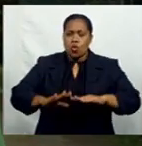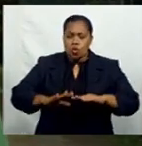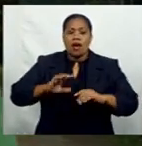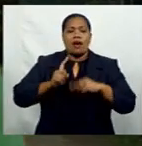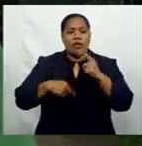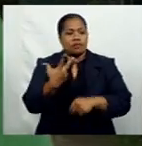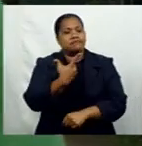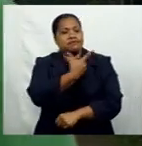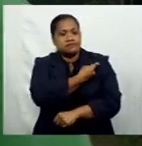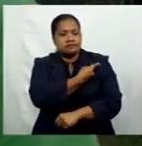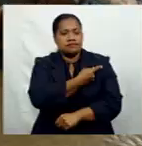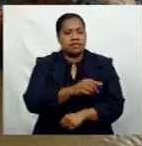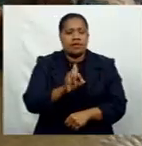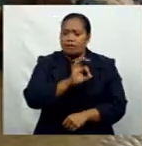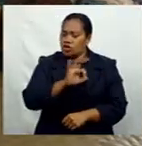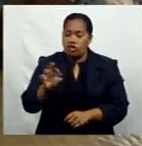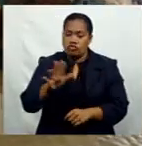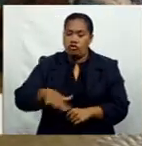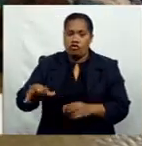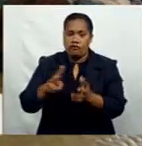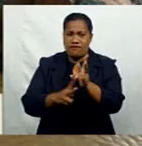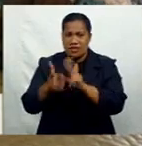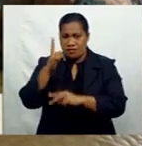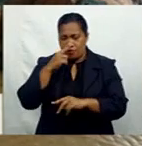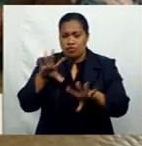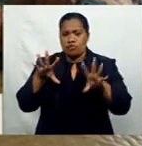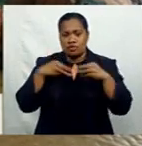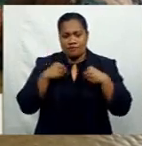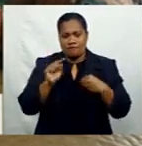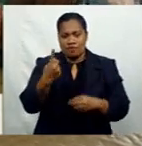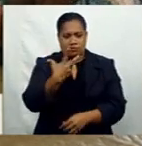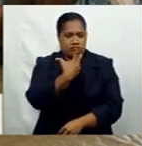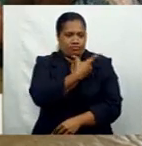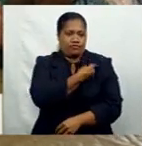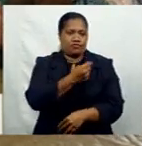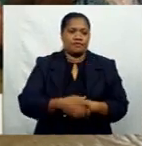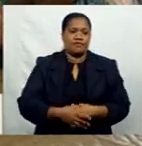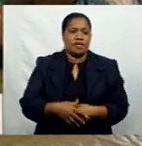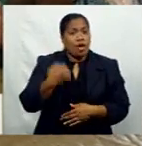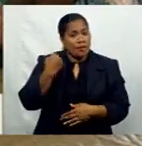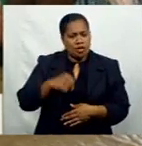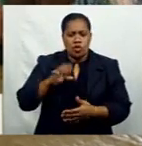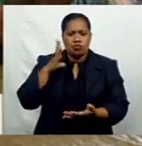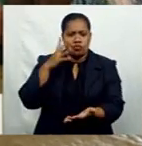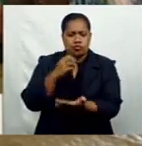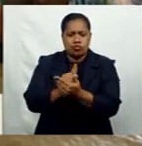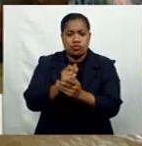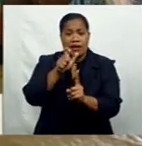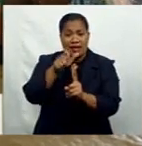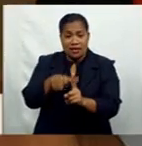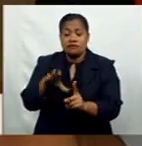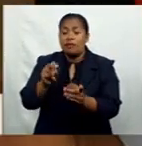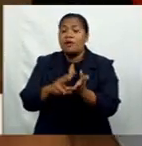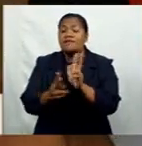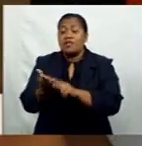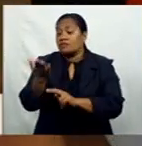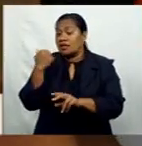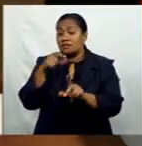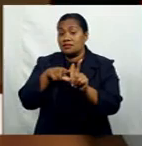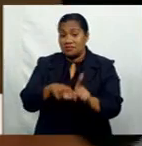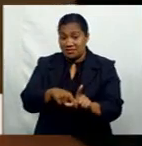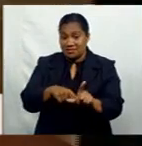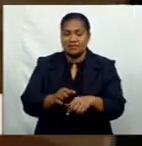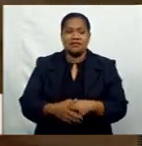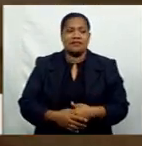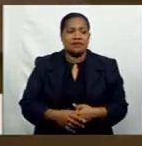Not all villages have received their first dose. No confirmed case from the village since March last year will not deter the